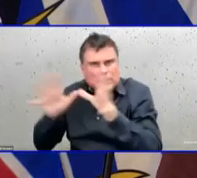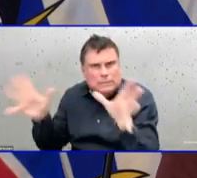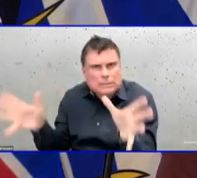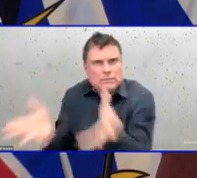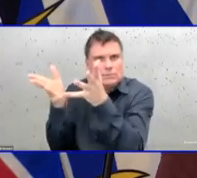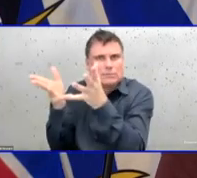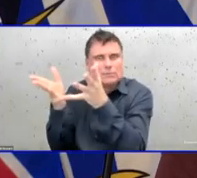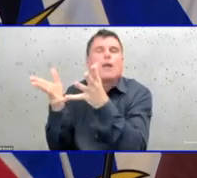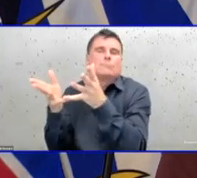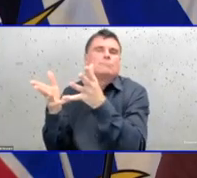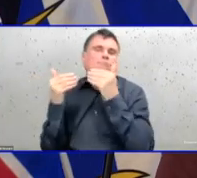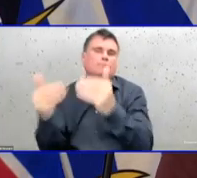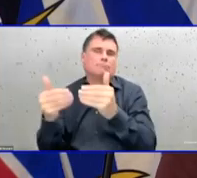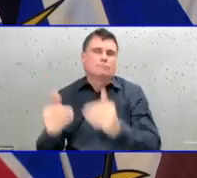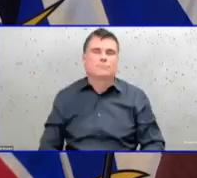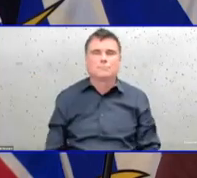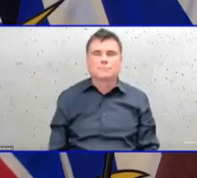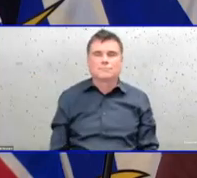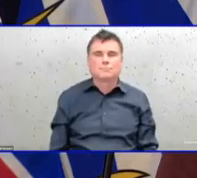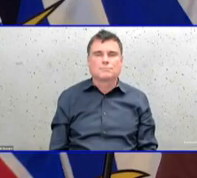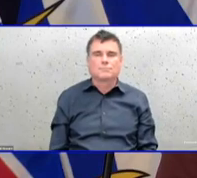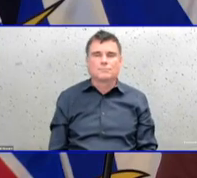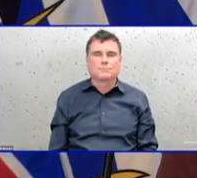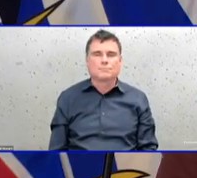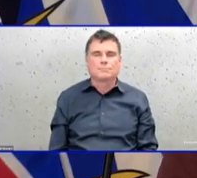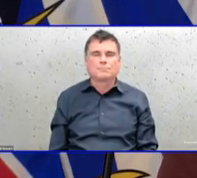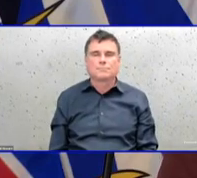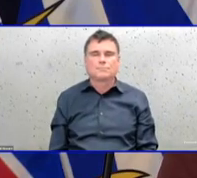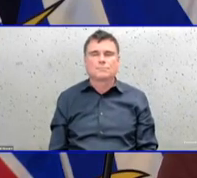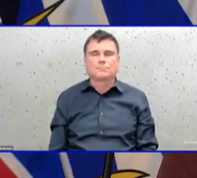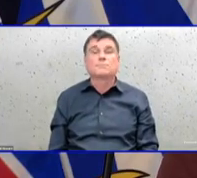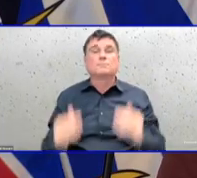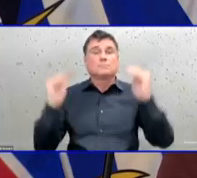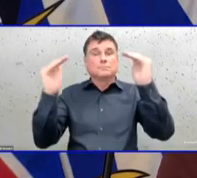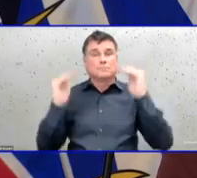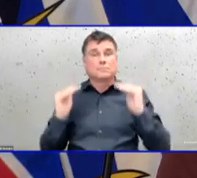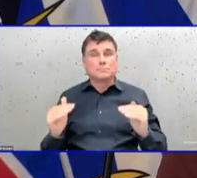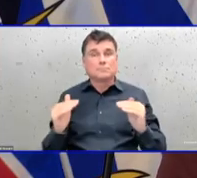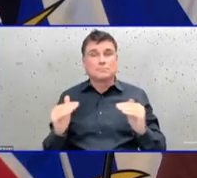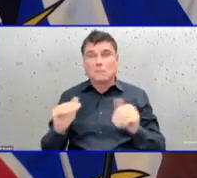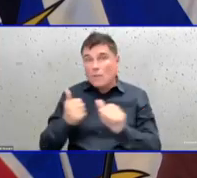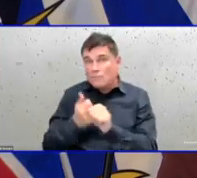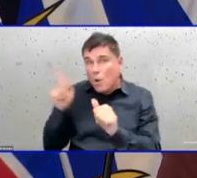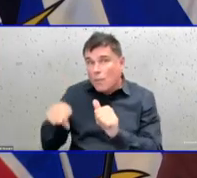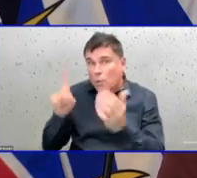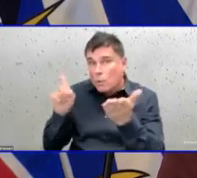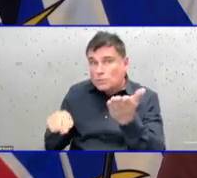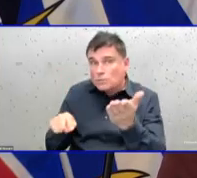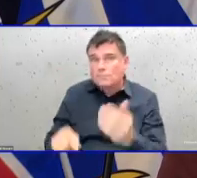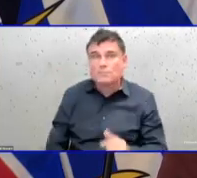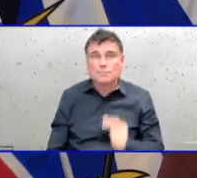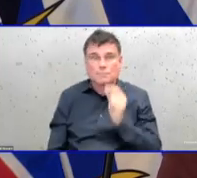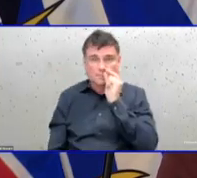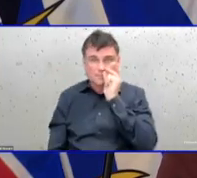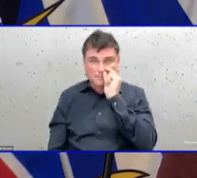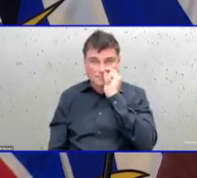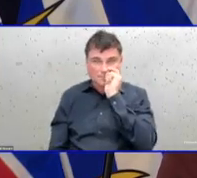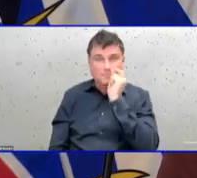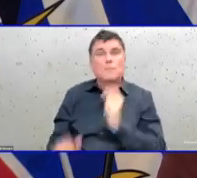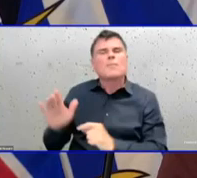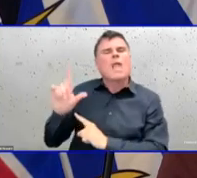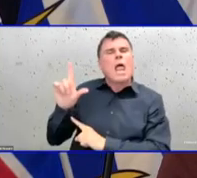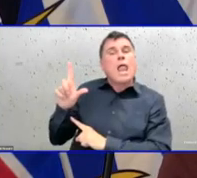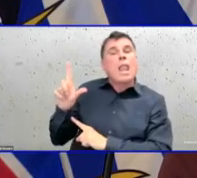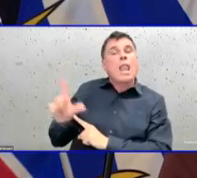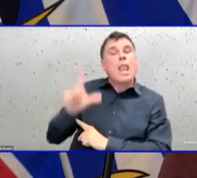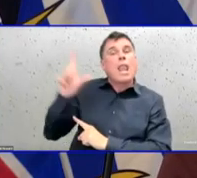According to a letter sent to parents from the Landly School District, the board says Fraser Health said a vaccine mandate